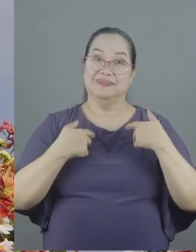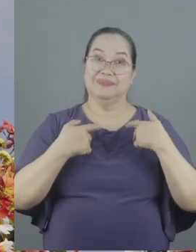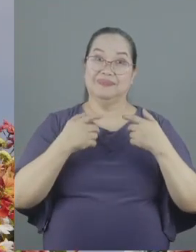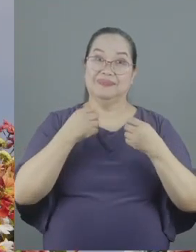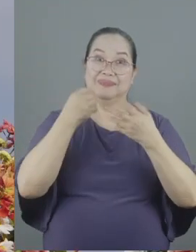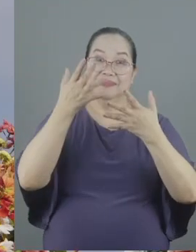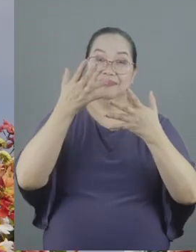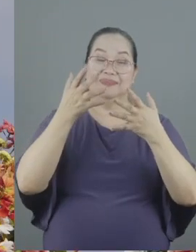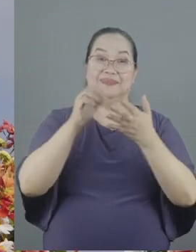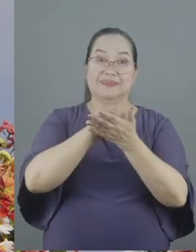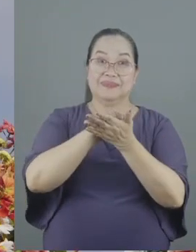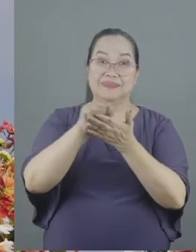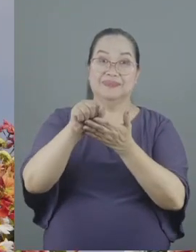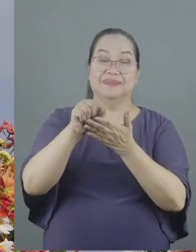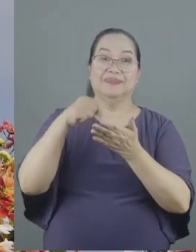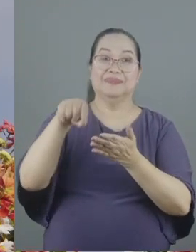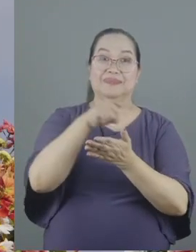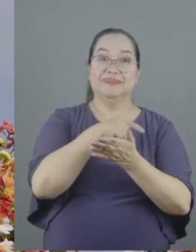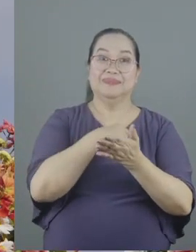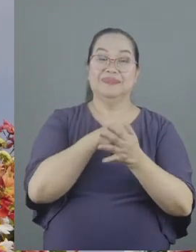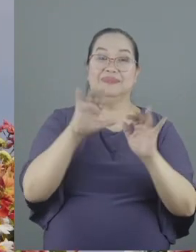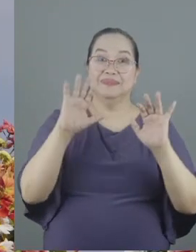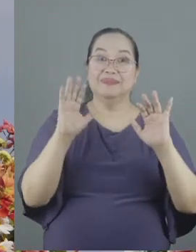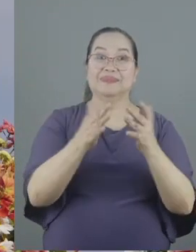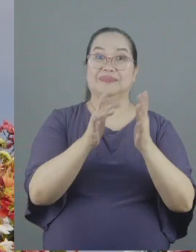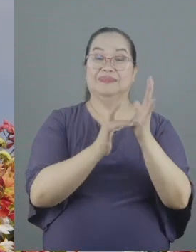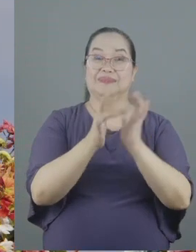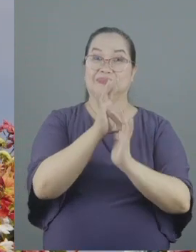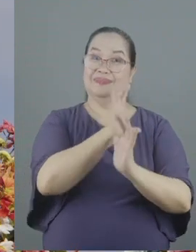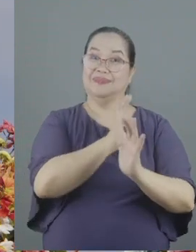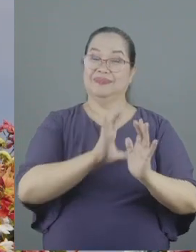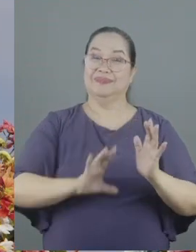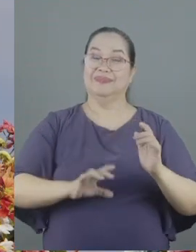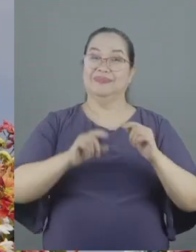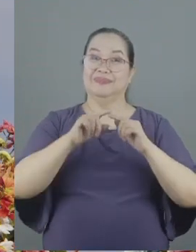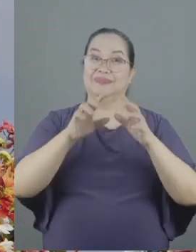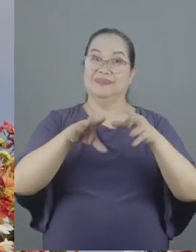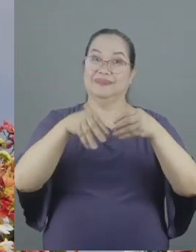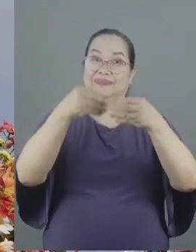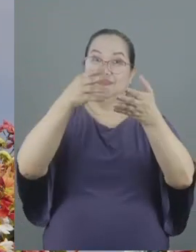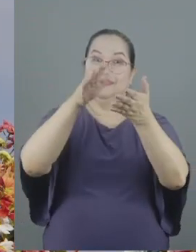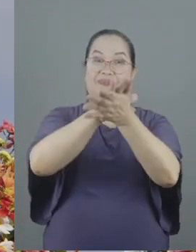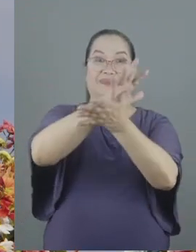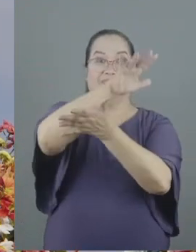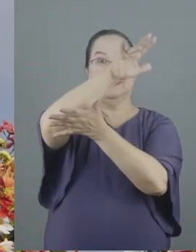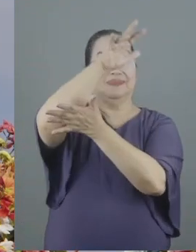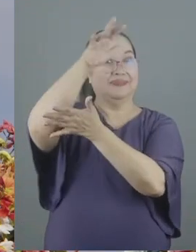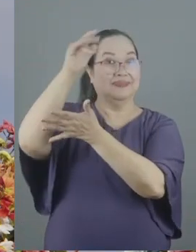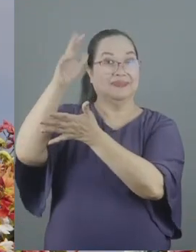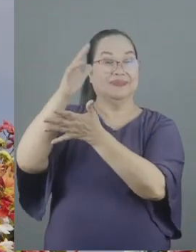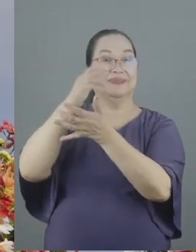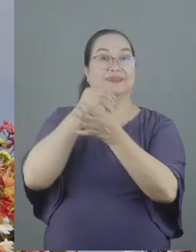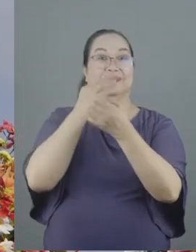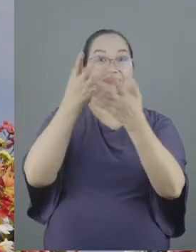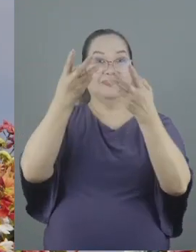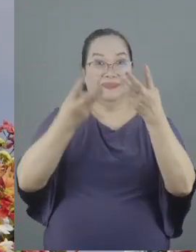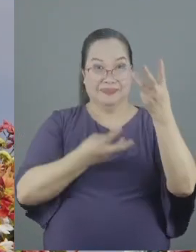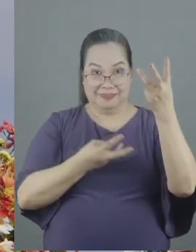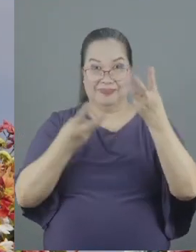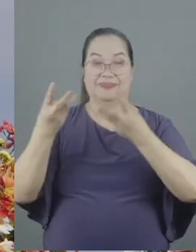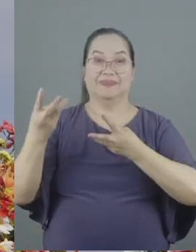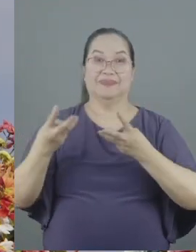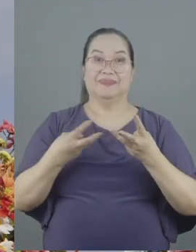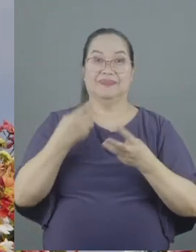for sanctifying us so that we might be like Christ then give him the glory and welcome one another